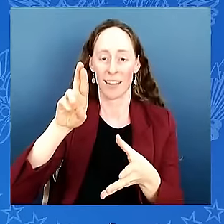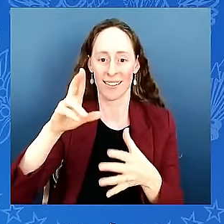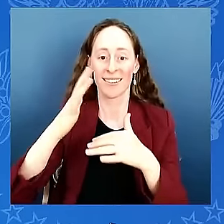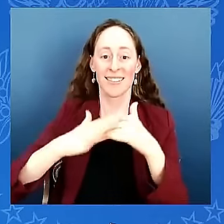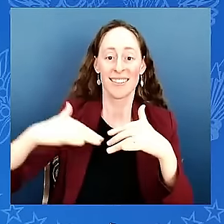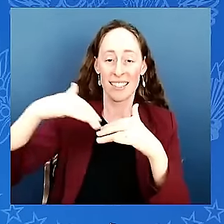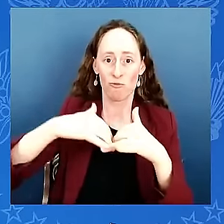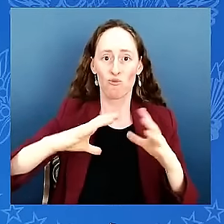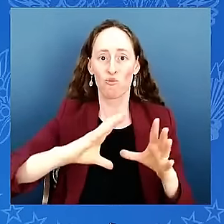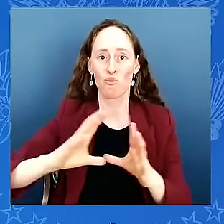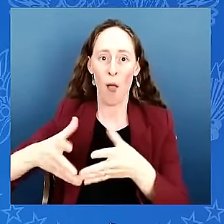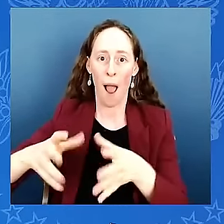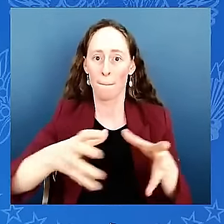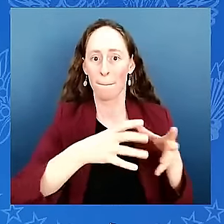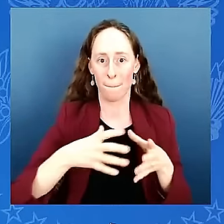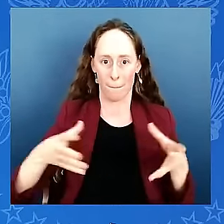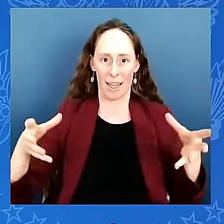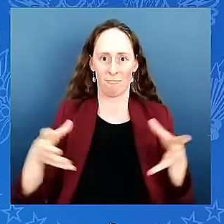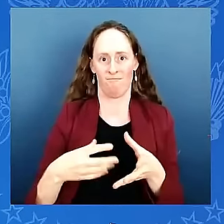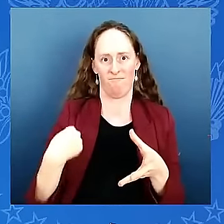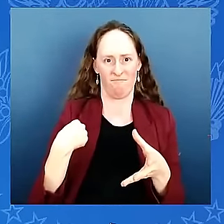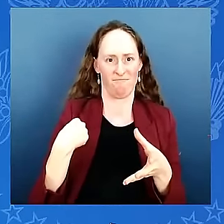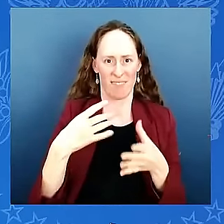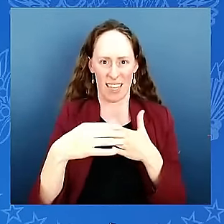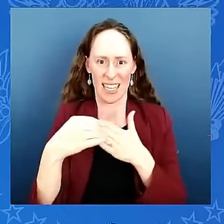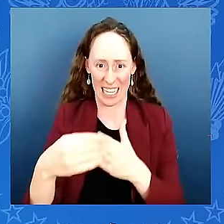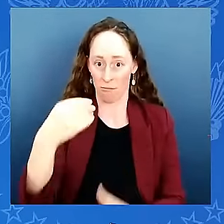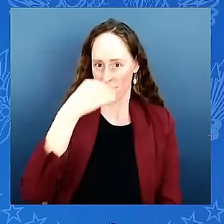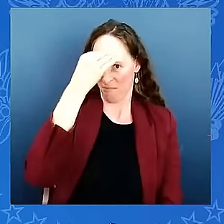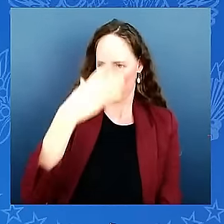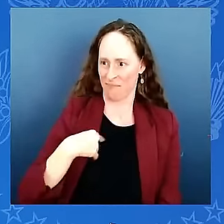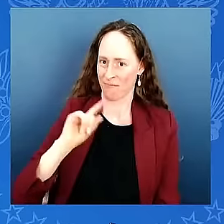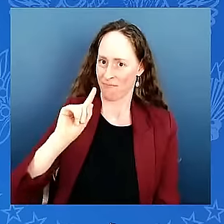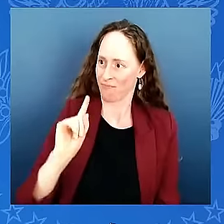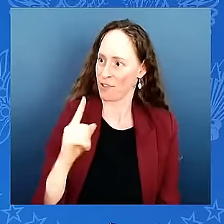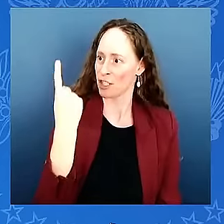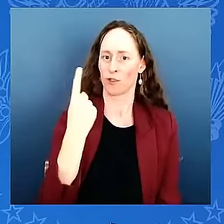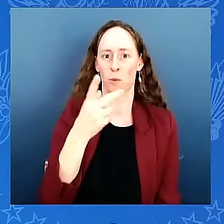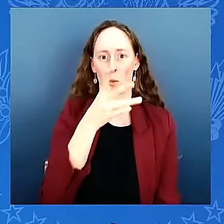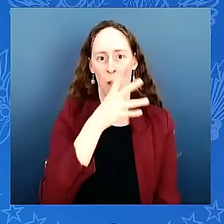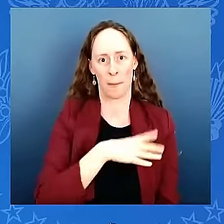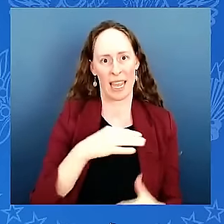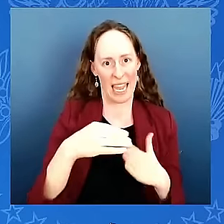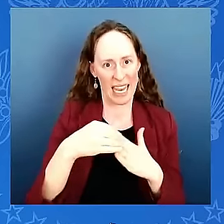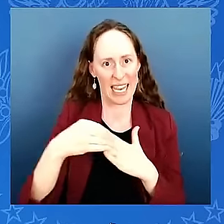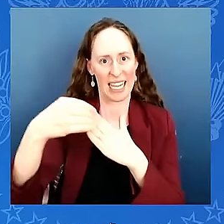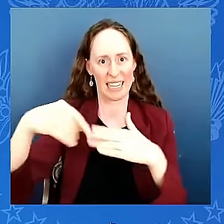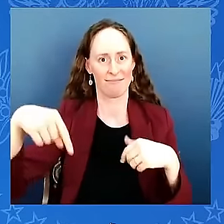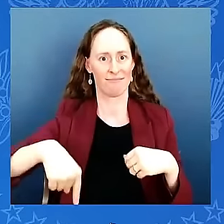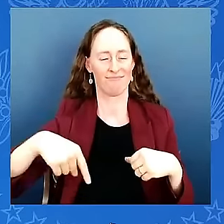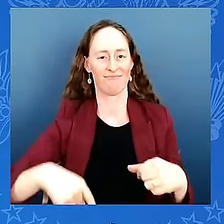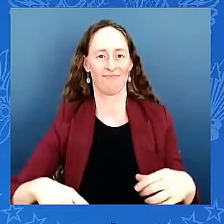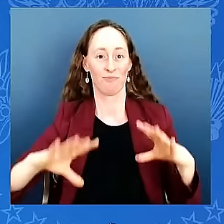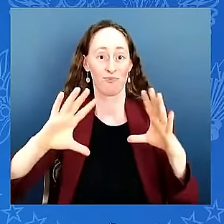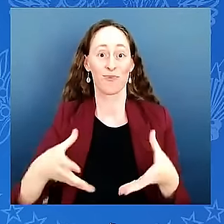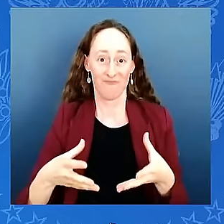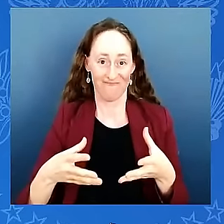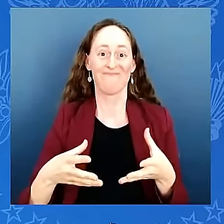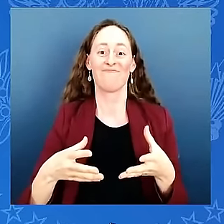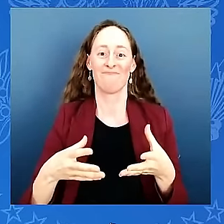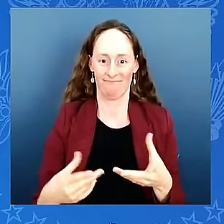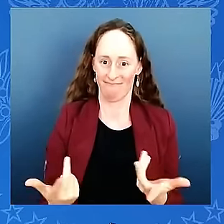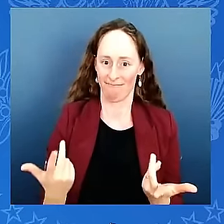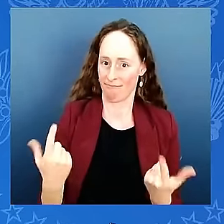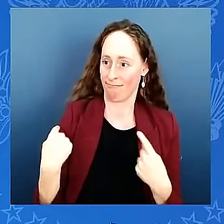broke the glass ceiling on december 5th 2020 and i've seen firsthand how poor infrastructure be it